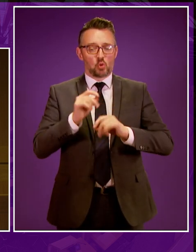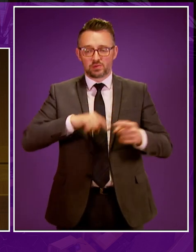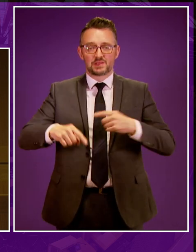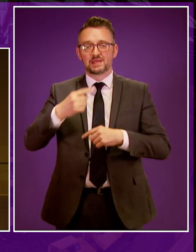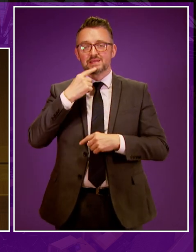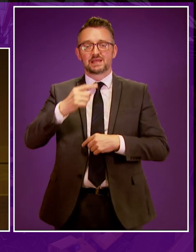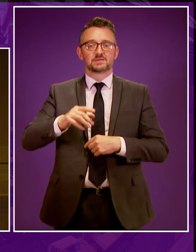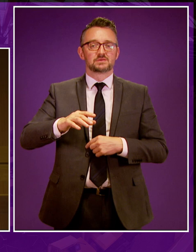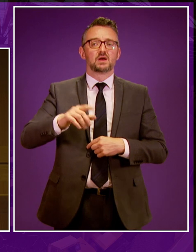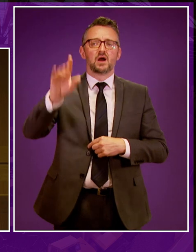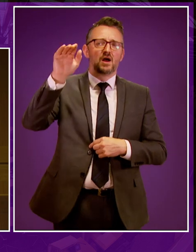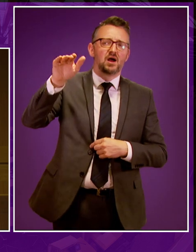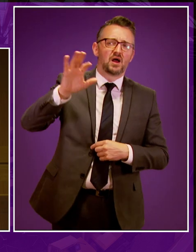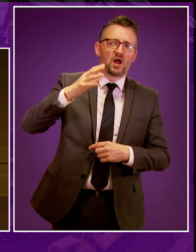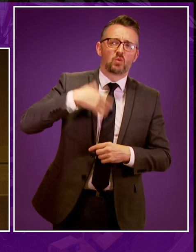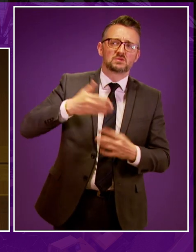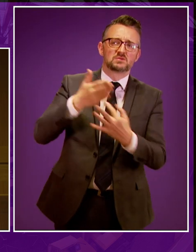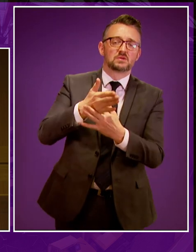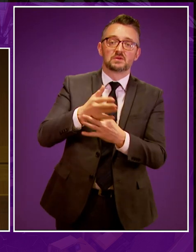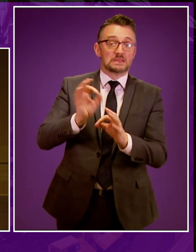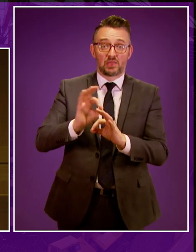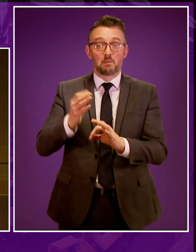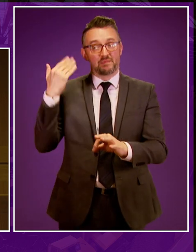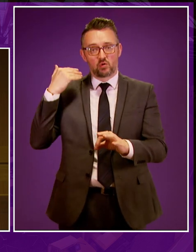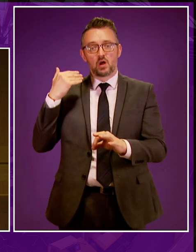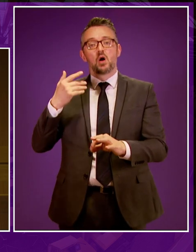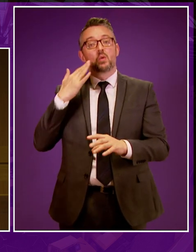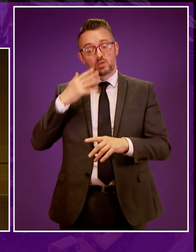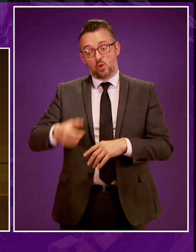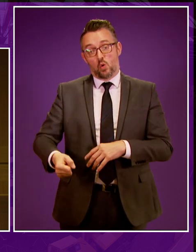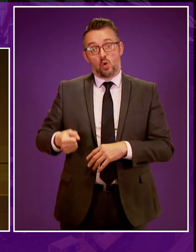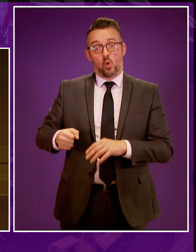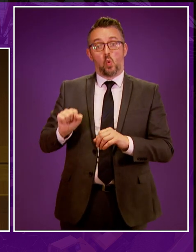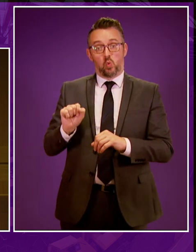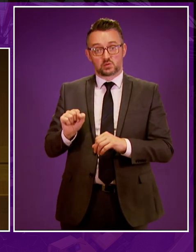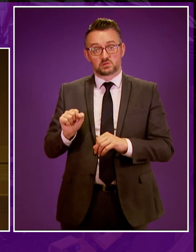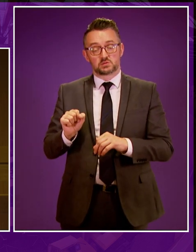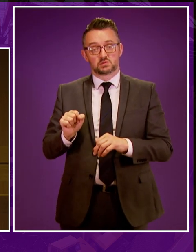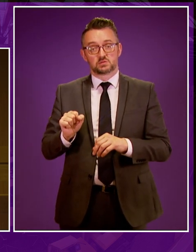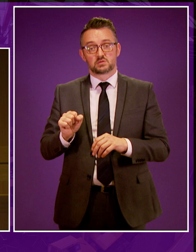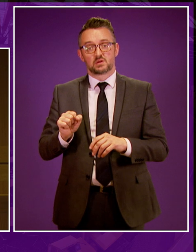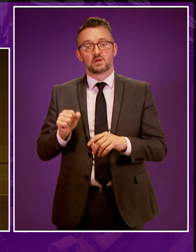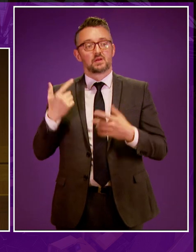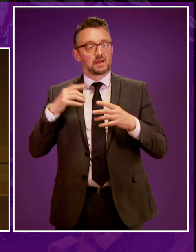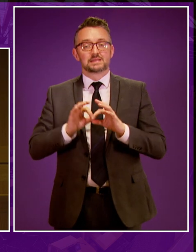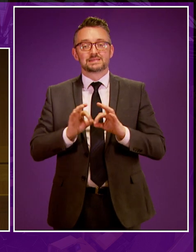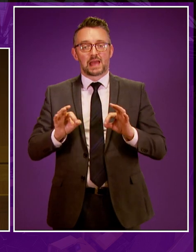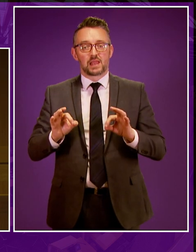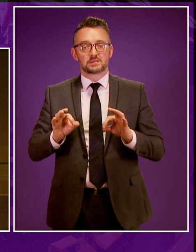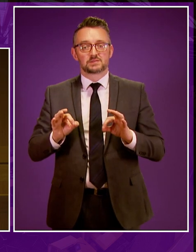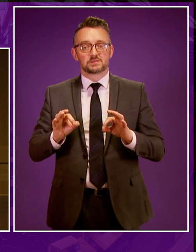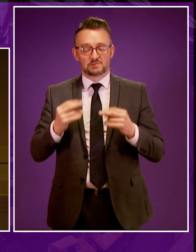a ban. But lo and behold, when the continued moratorium was announced, all of a sudden those silent,